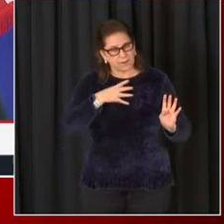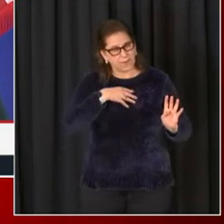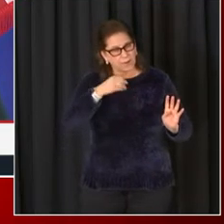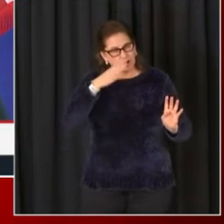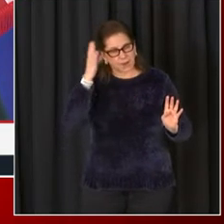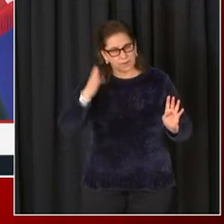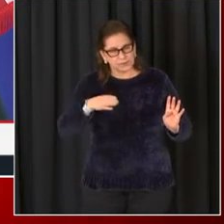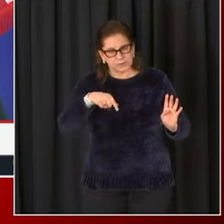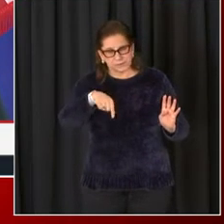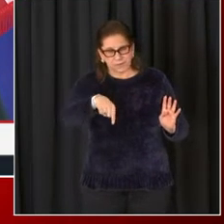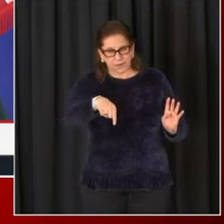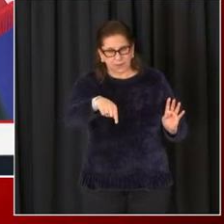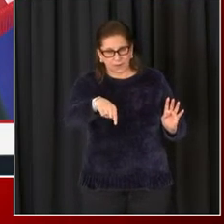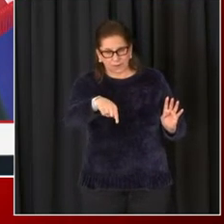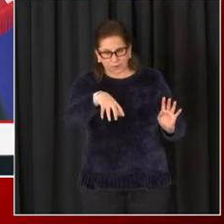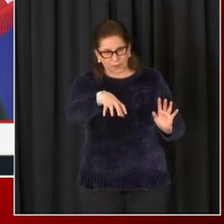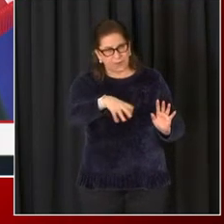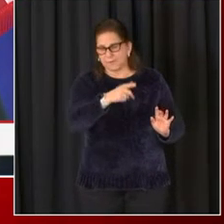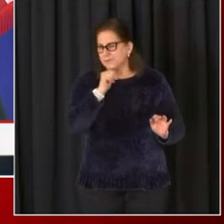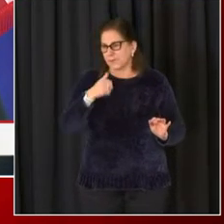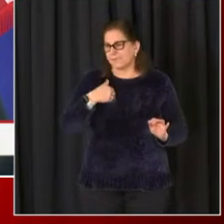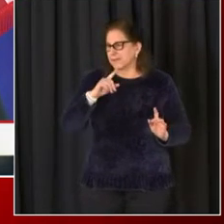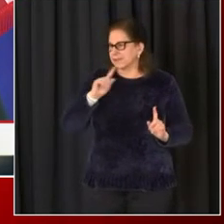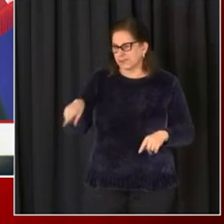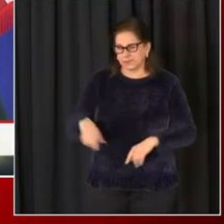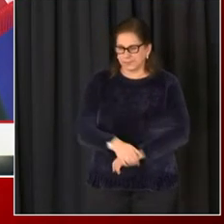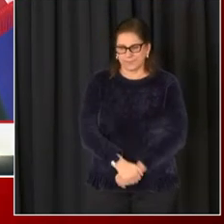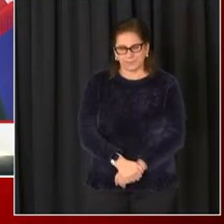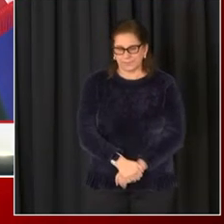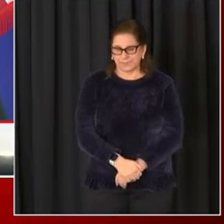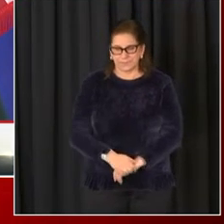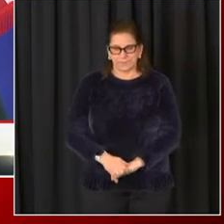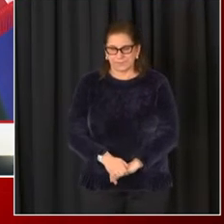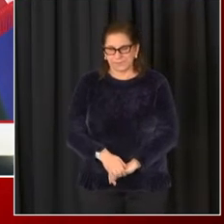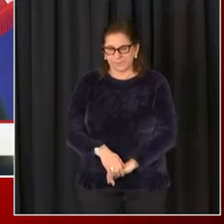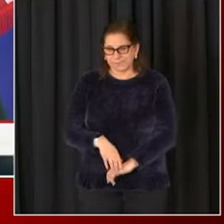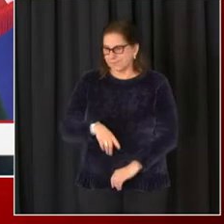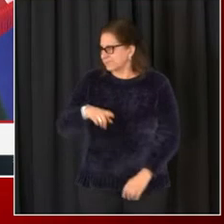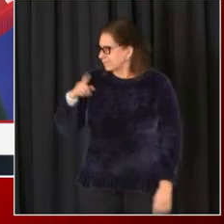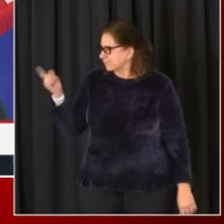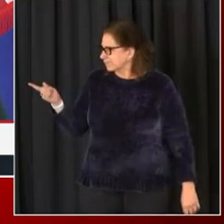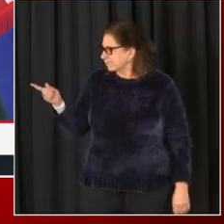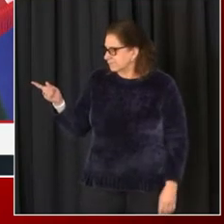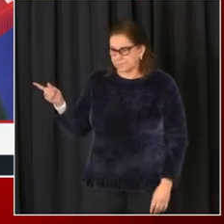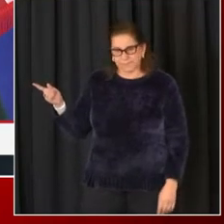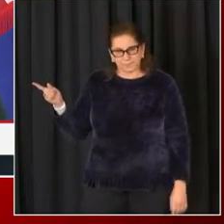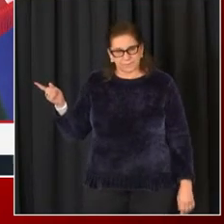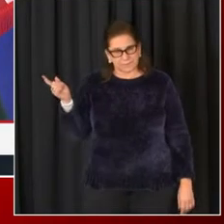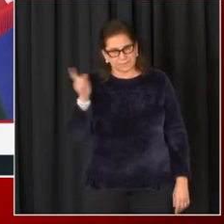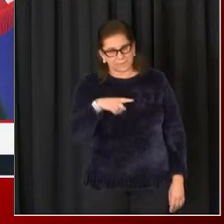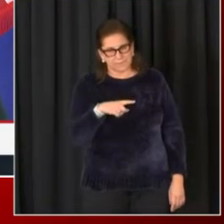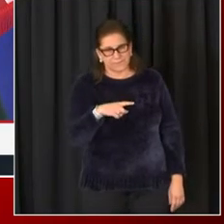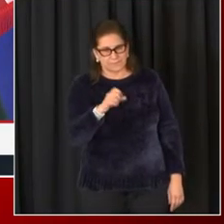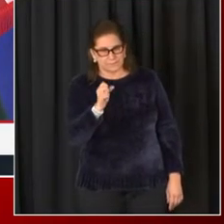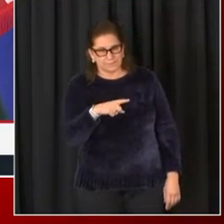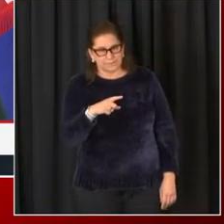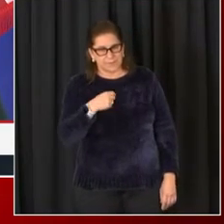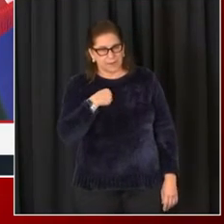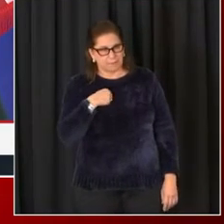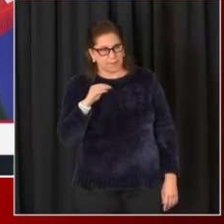Hi, everybody. Thank you so much. Just to be clear, when you say that... Oh, sorry. Mark Morales with CNN.